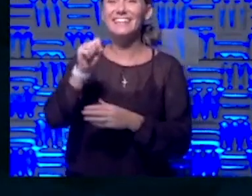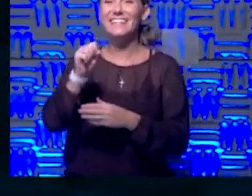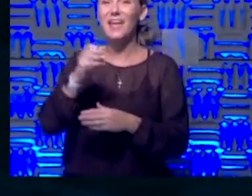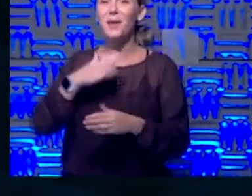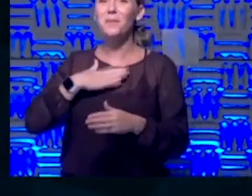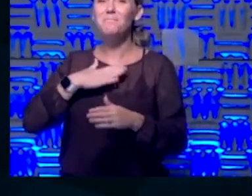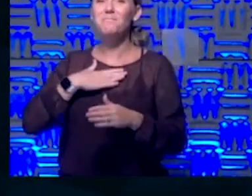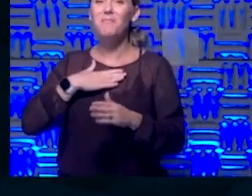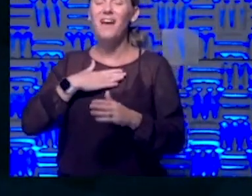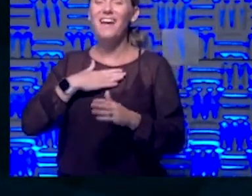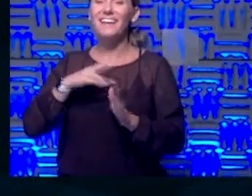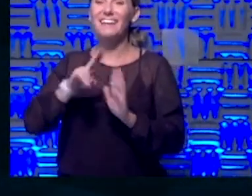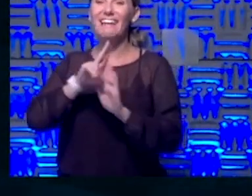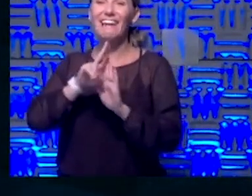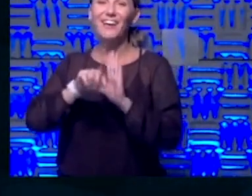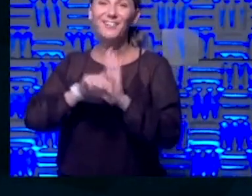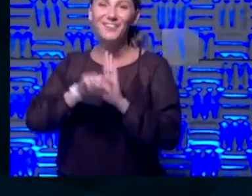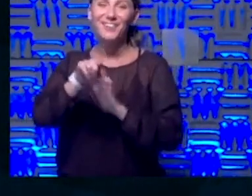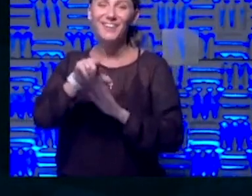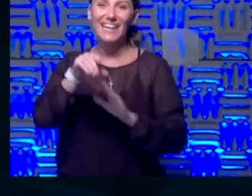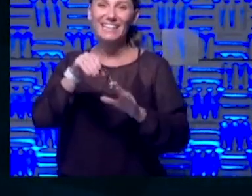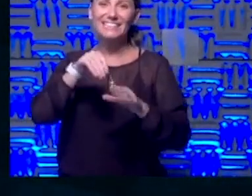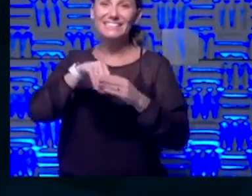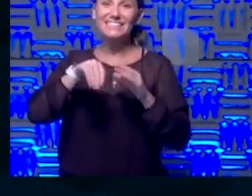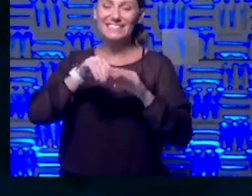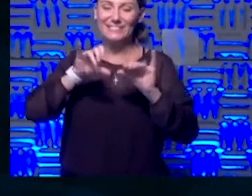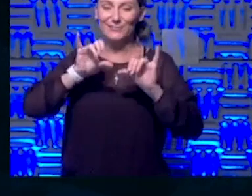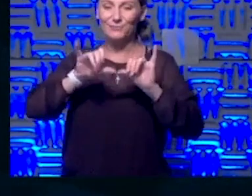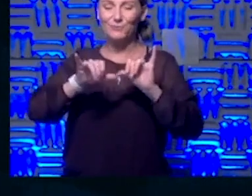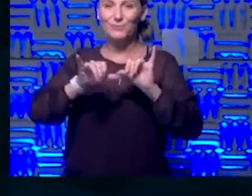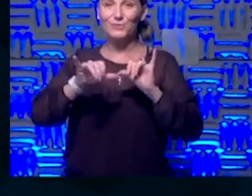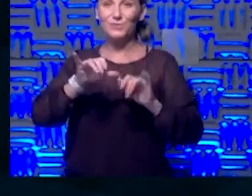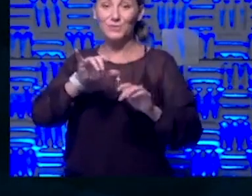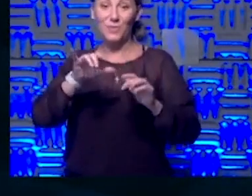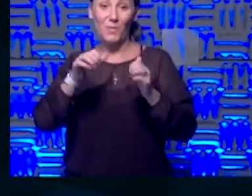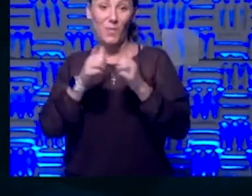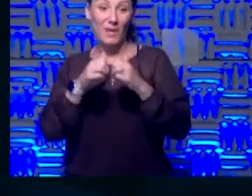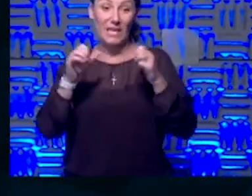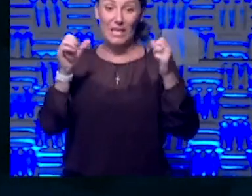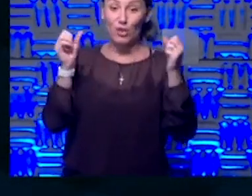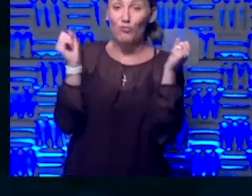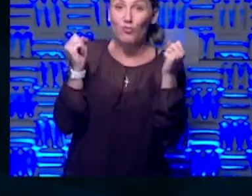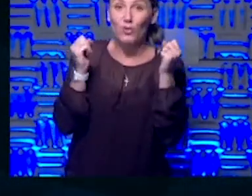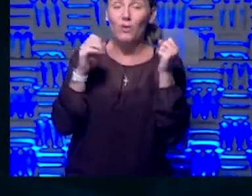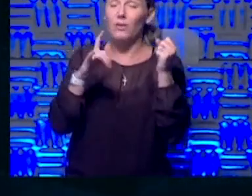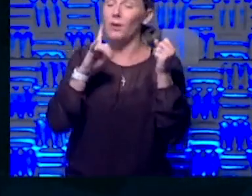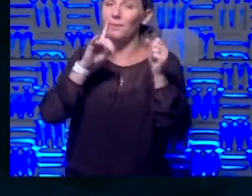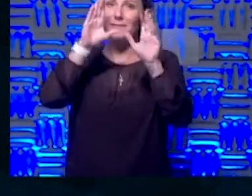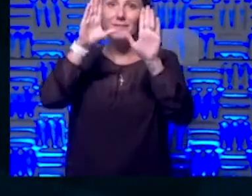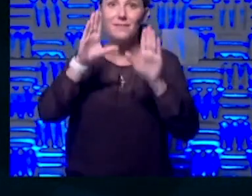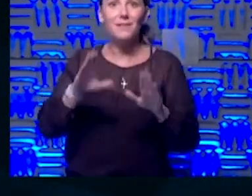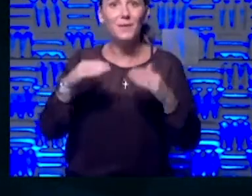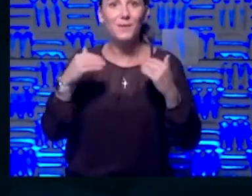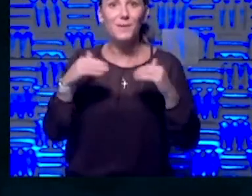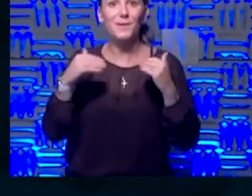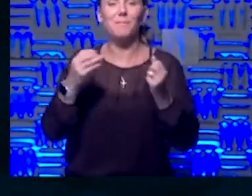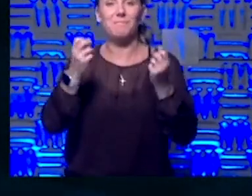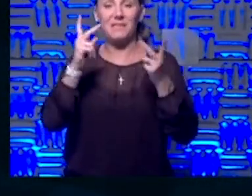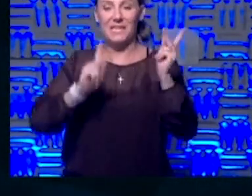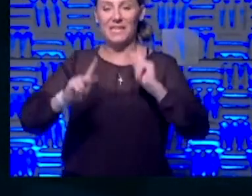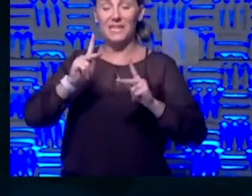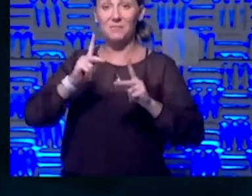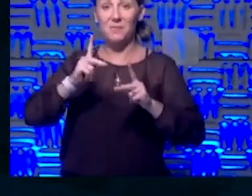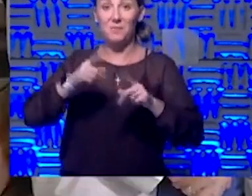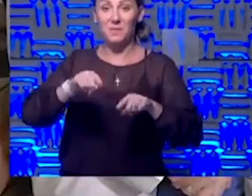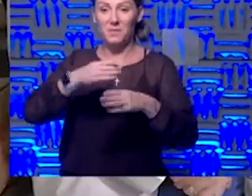engineering, and what you guys did on Friday with the freezer, that was quite excellent. And I know a lot of people over the weekend,